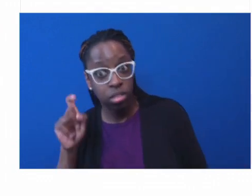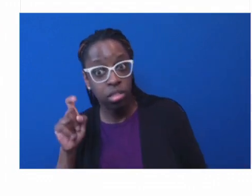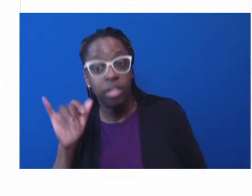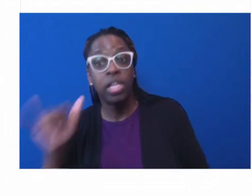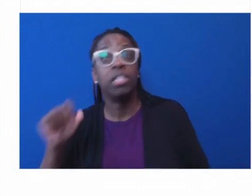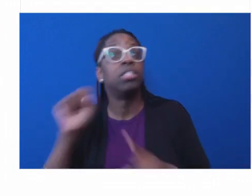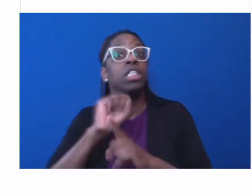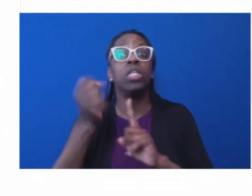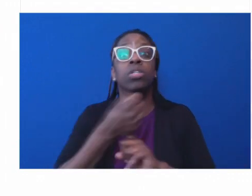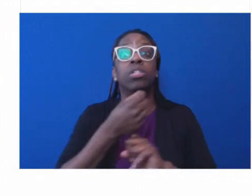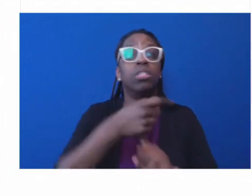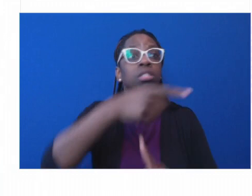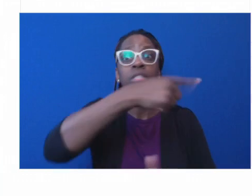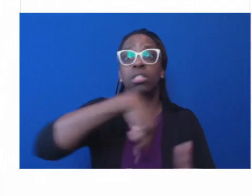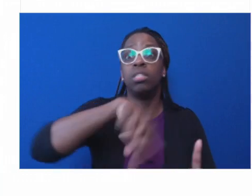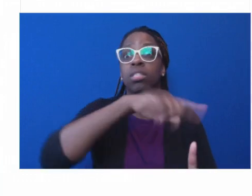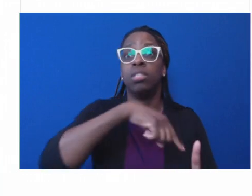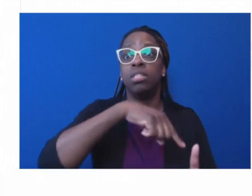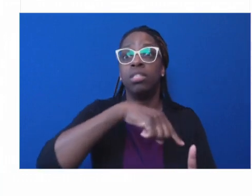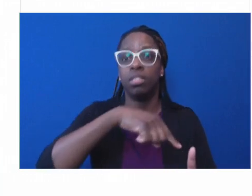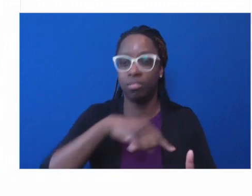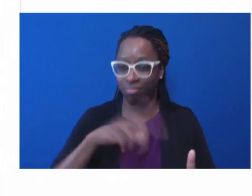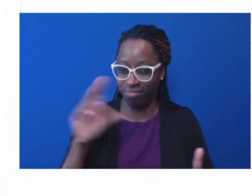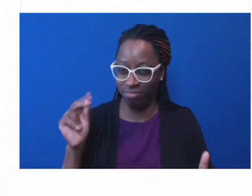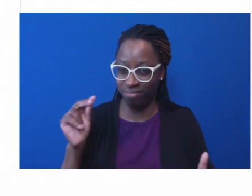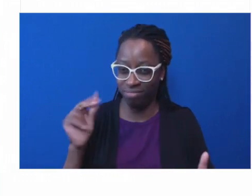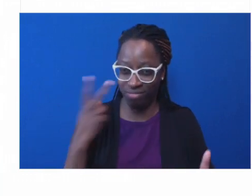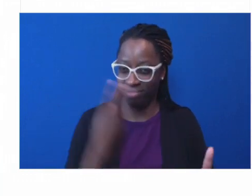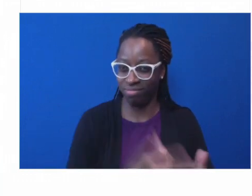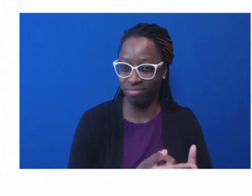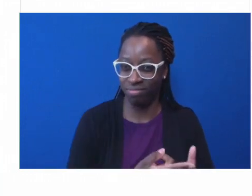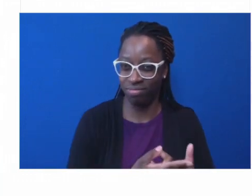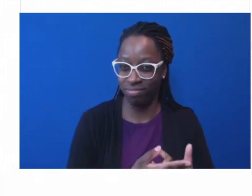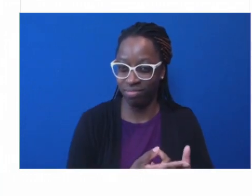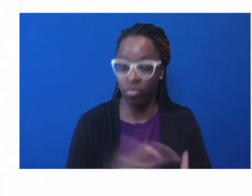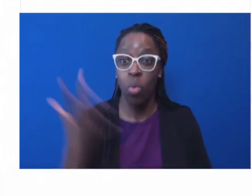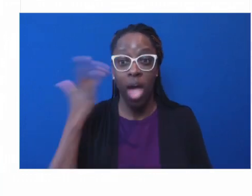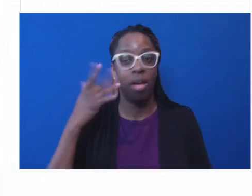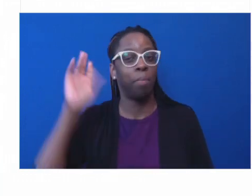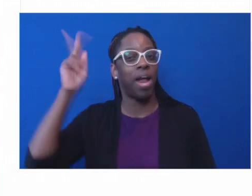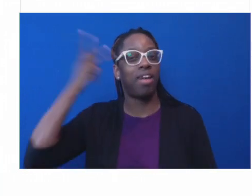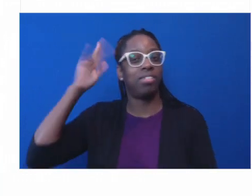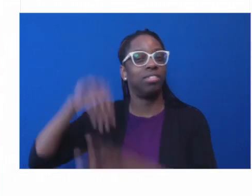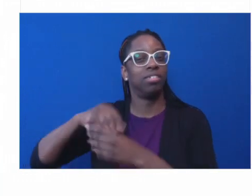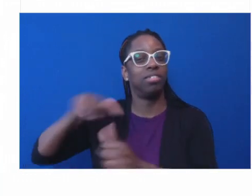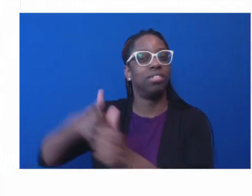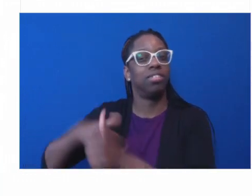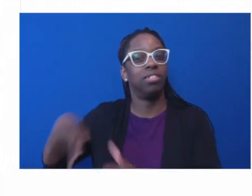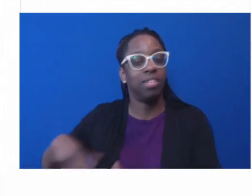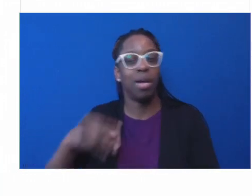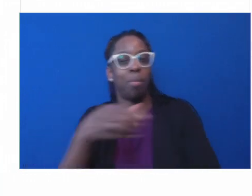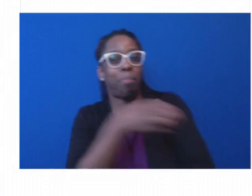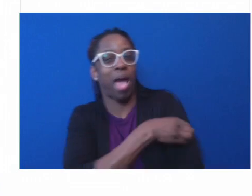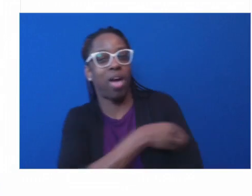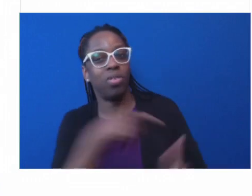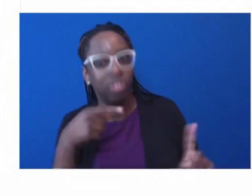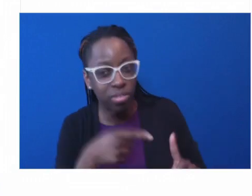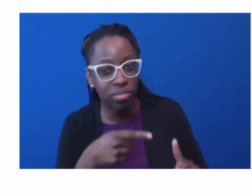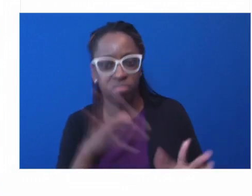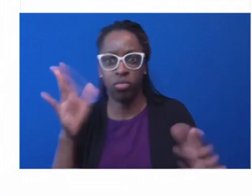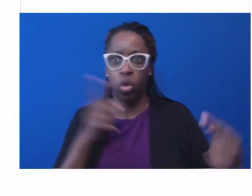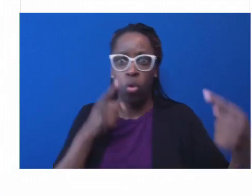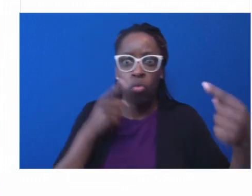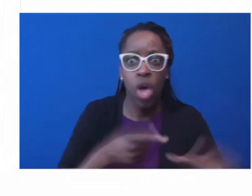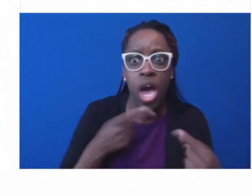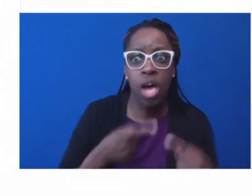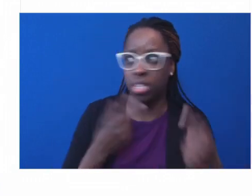political and a power tussle happening, and that means that we are going to be